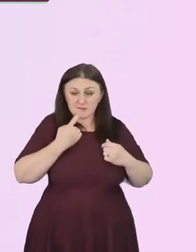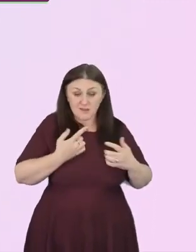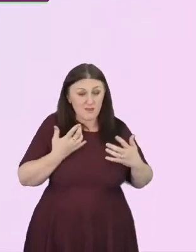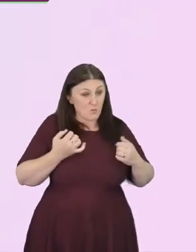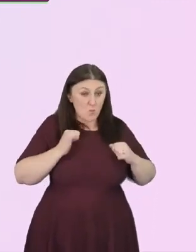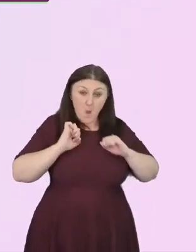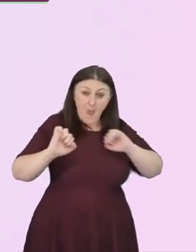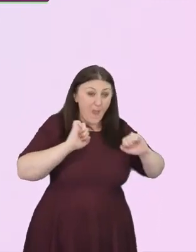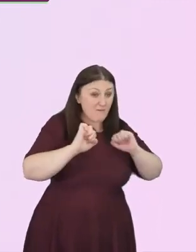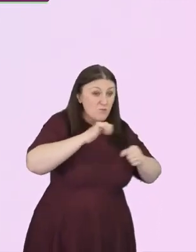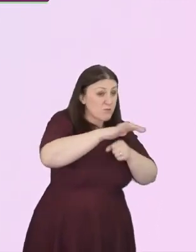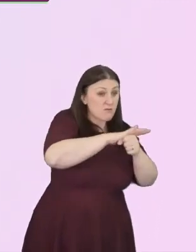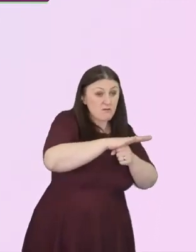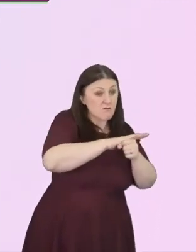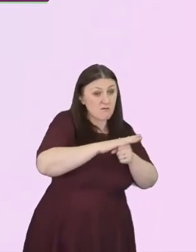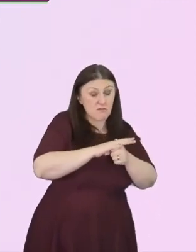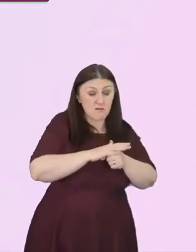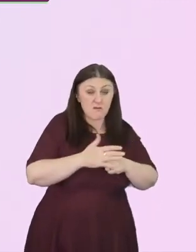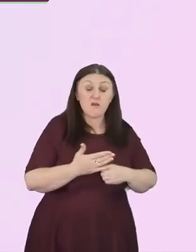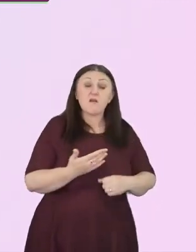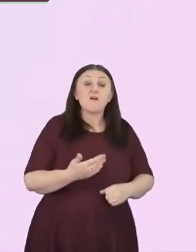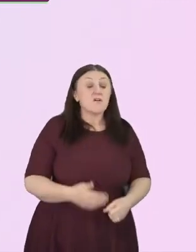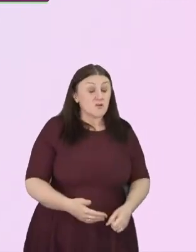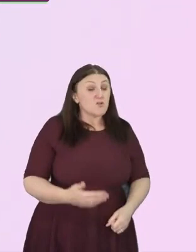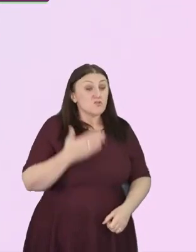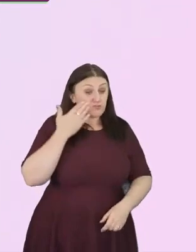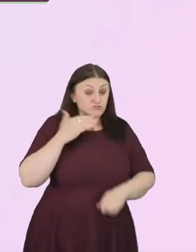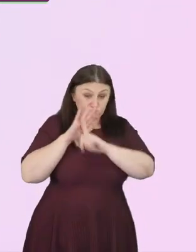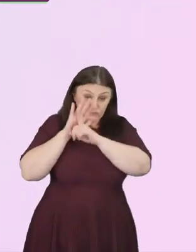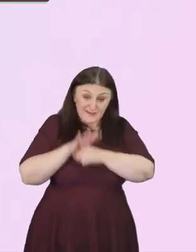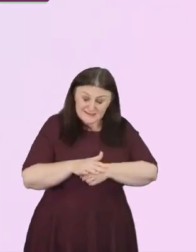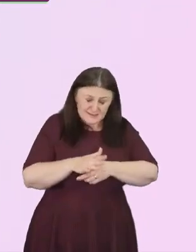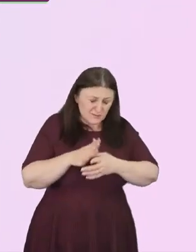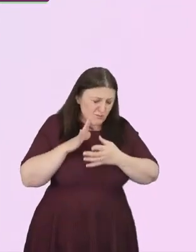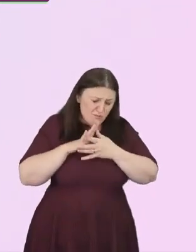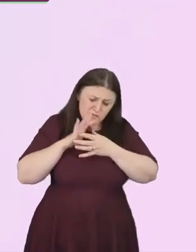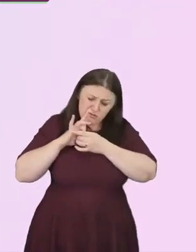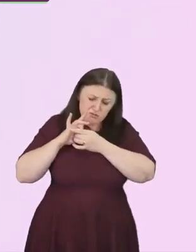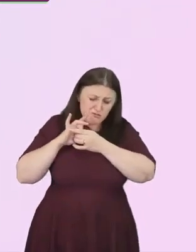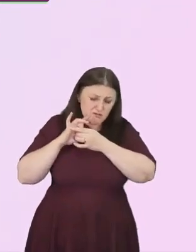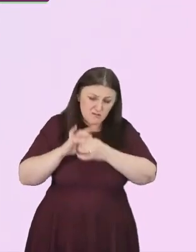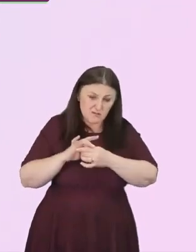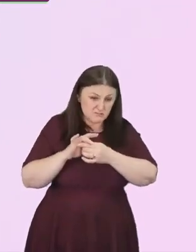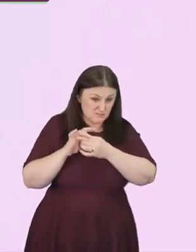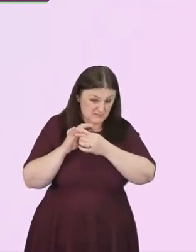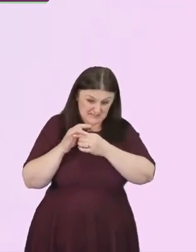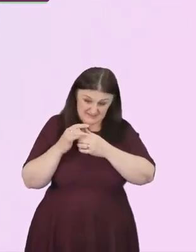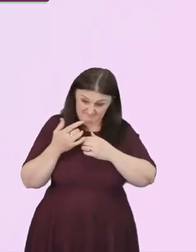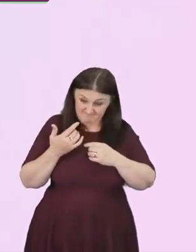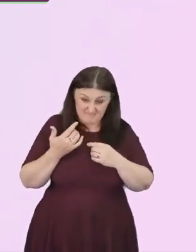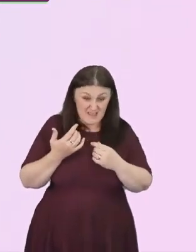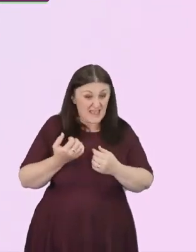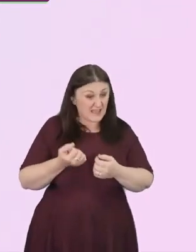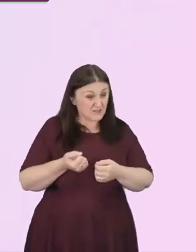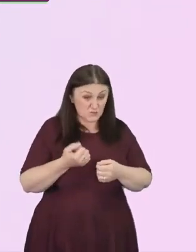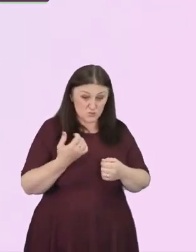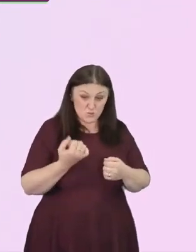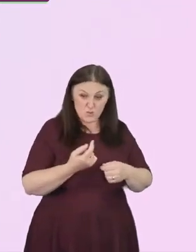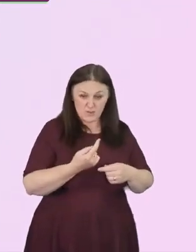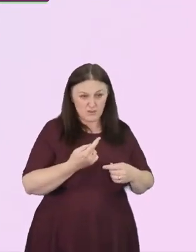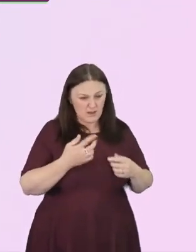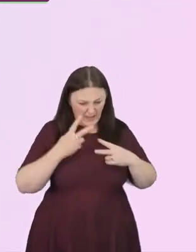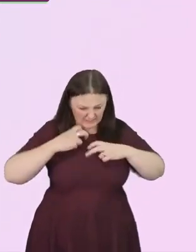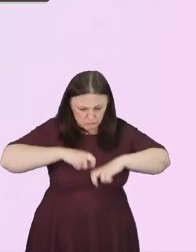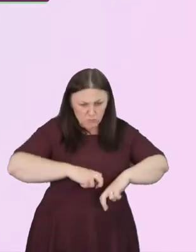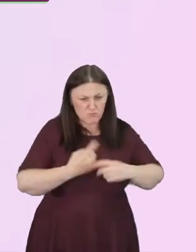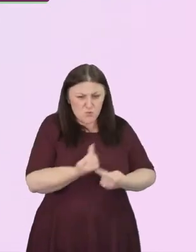dig deep into who we are as followers of Jesus and simply as human beings. This is a deep issue of